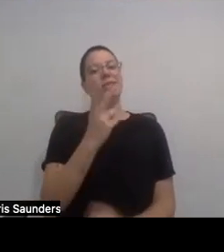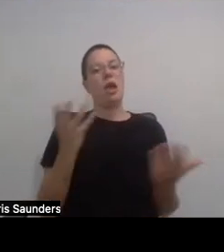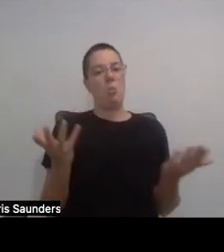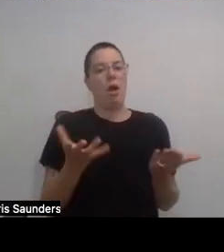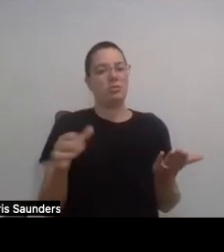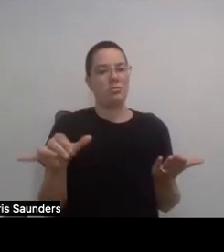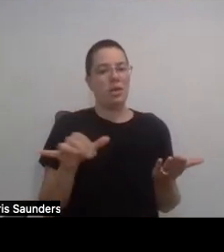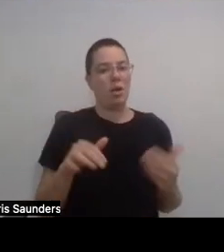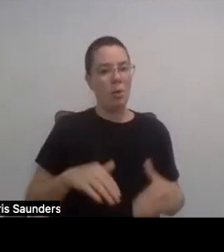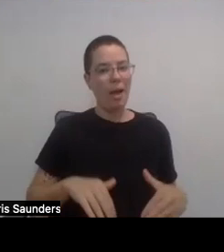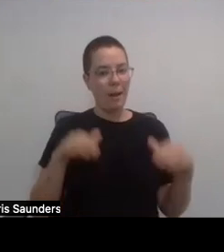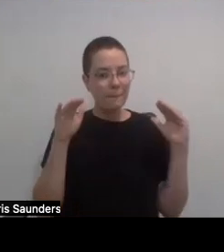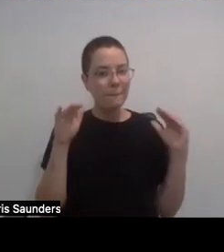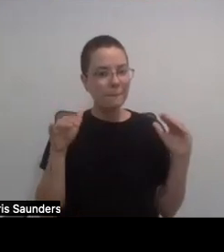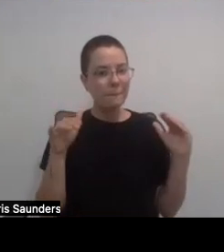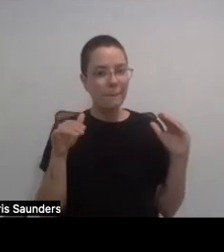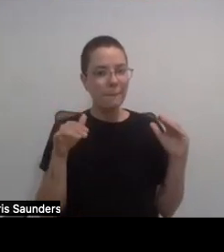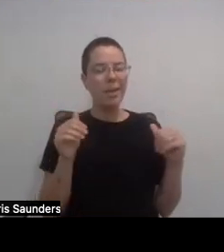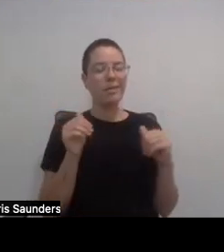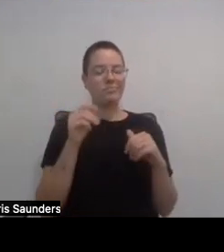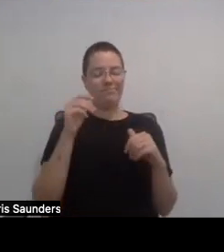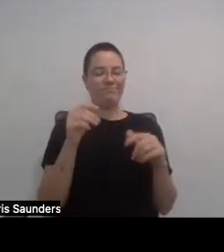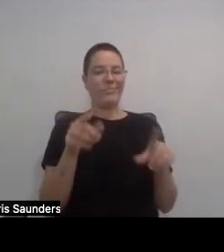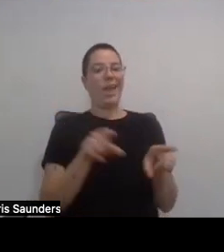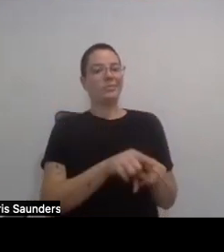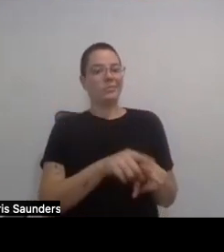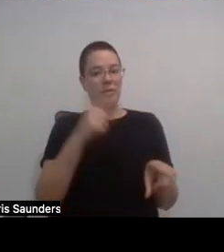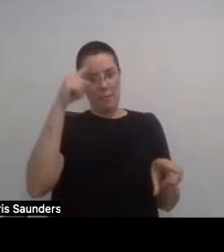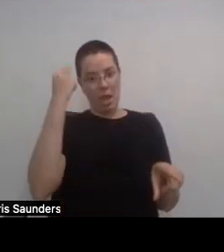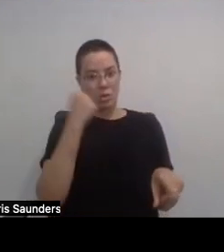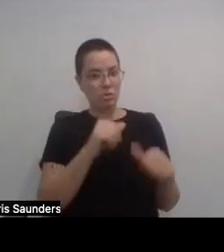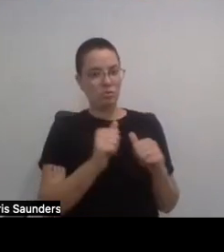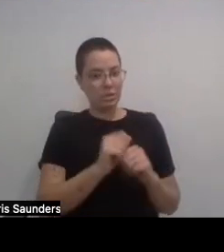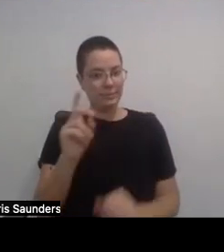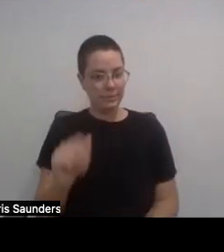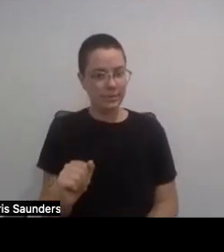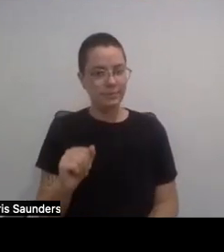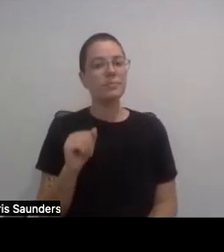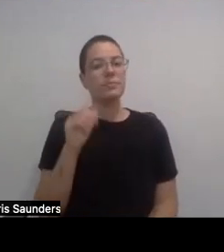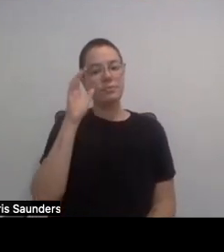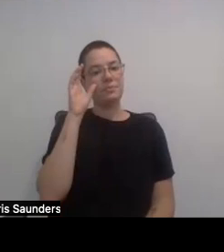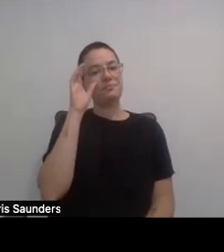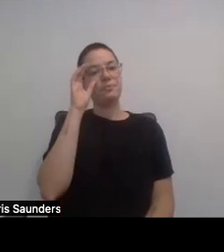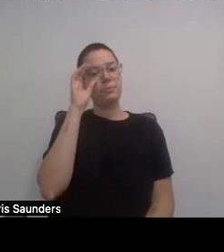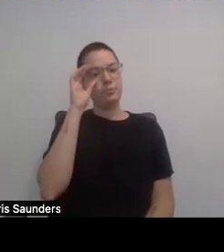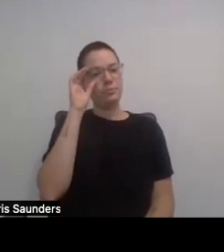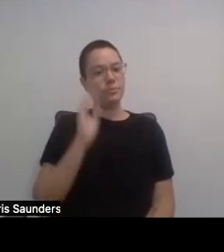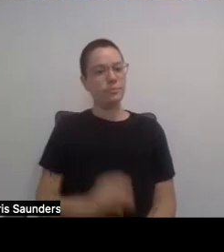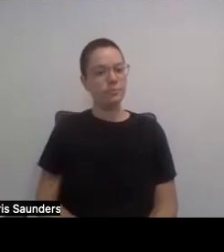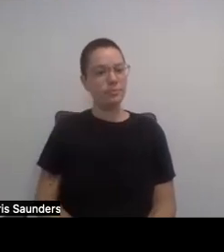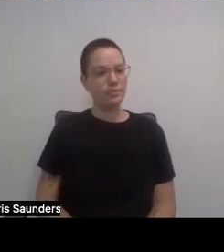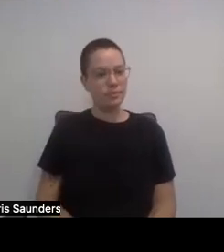Detroit being a Black girl with a disability. And so with her disability, you really could tell. So you had the